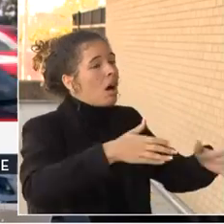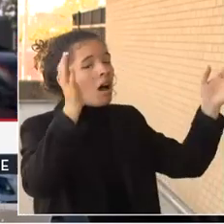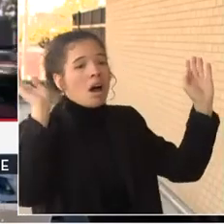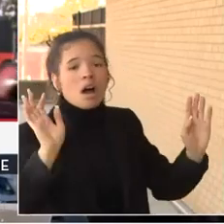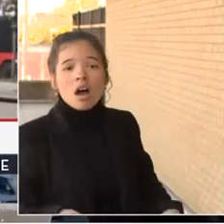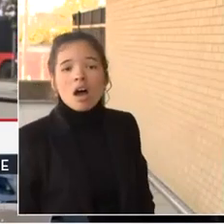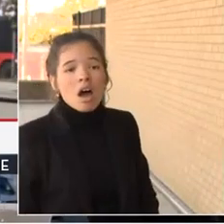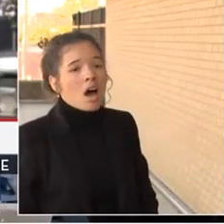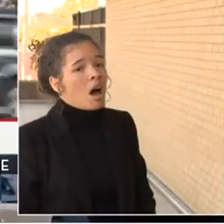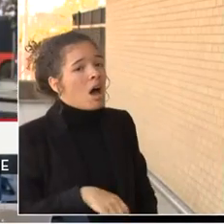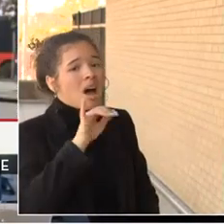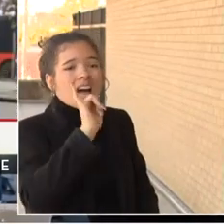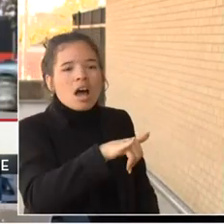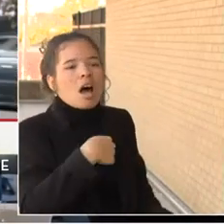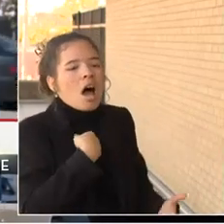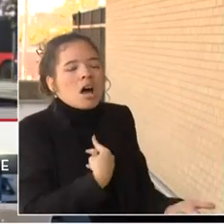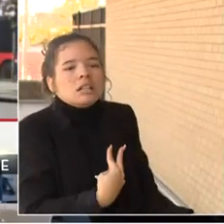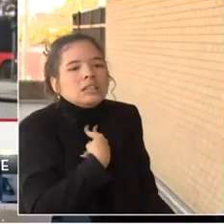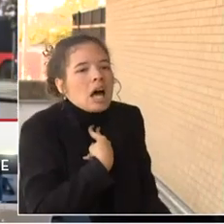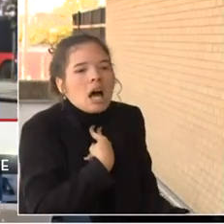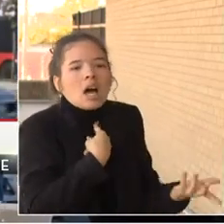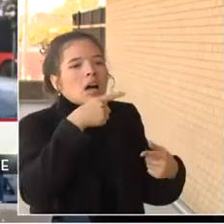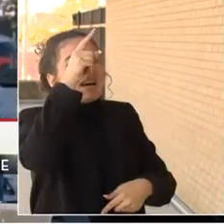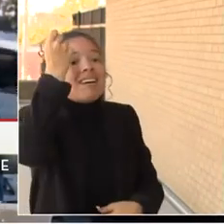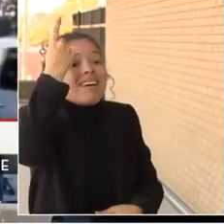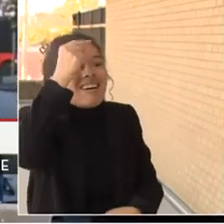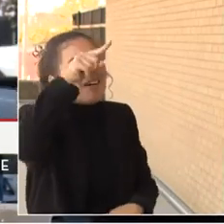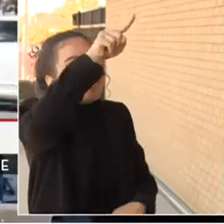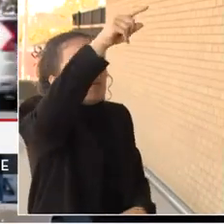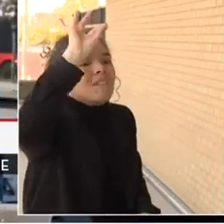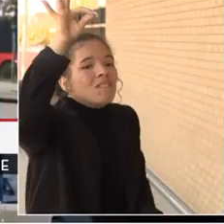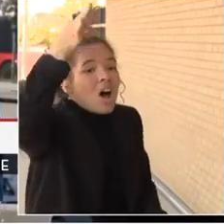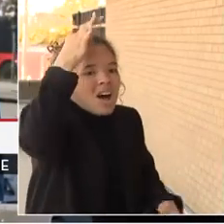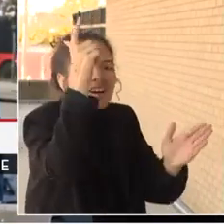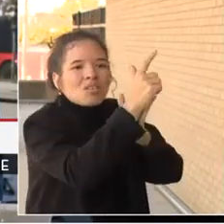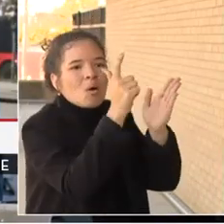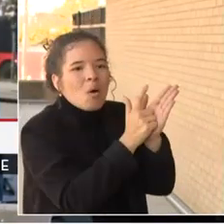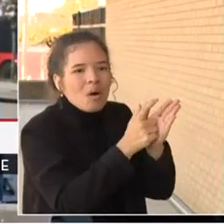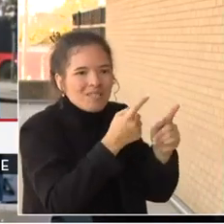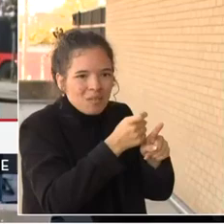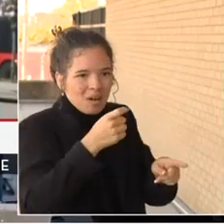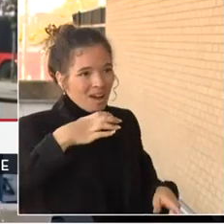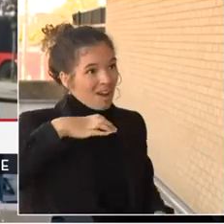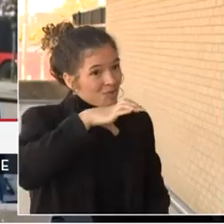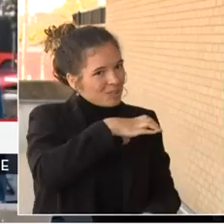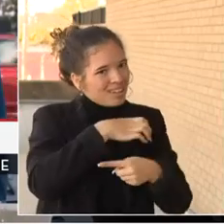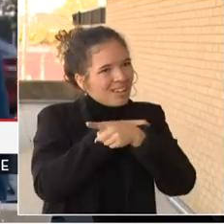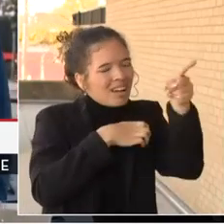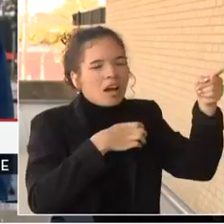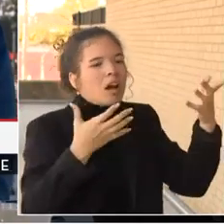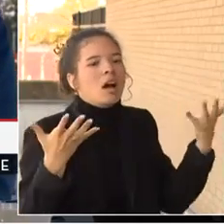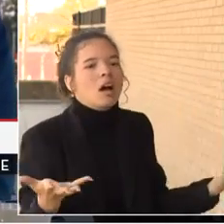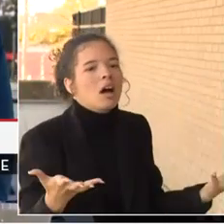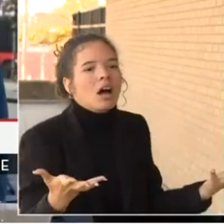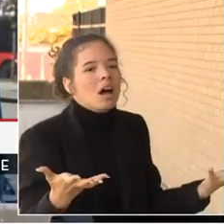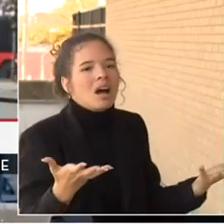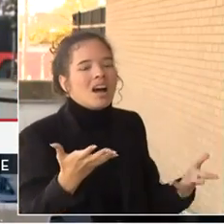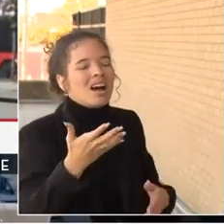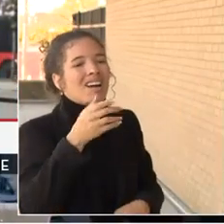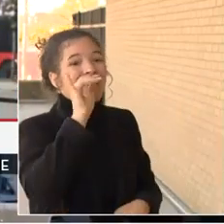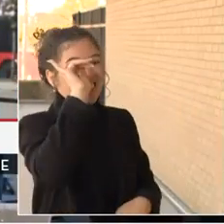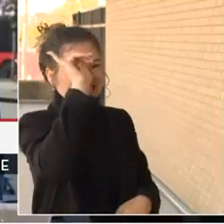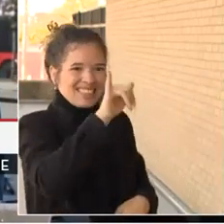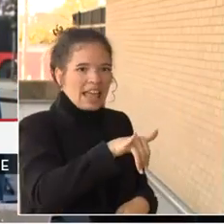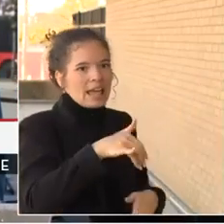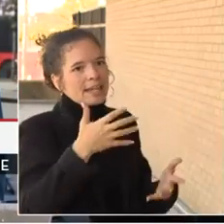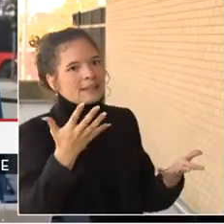on the federal level with legislation coming out of the Congress. And that just will give you some indication of what